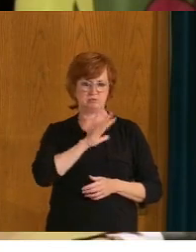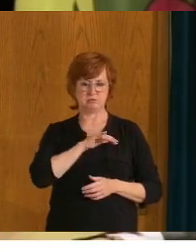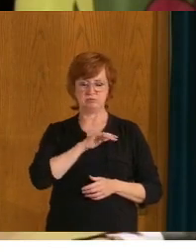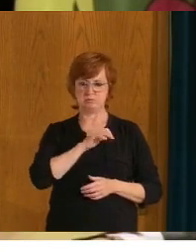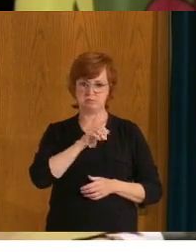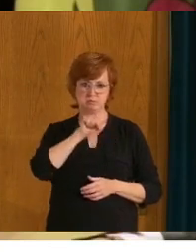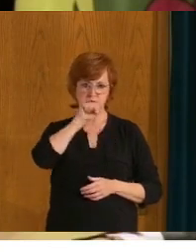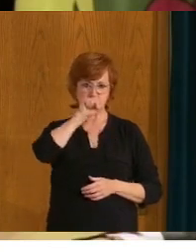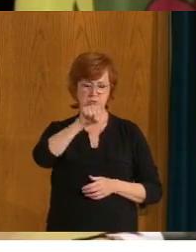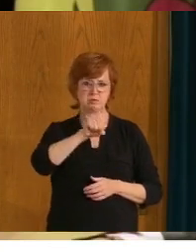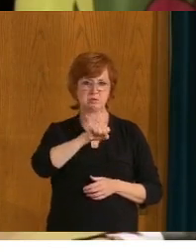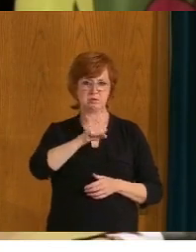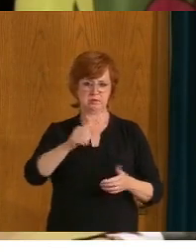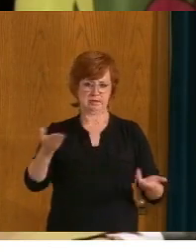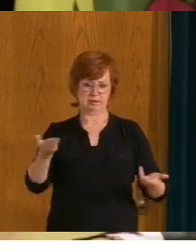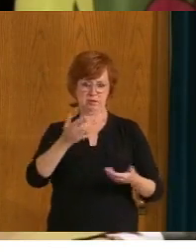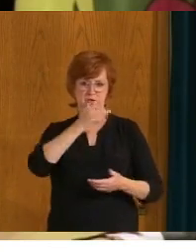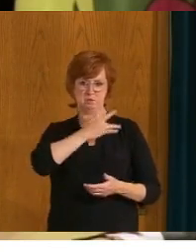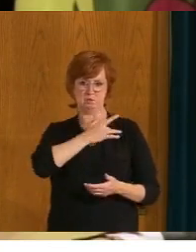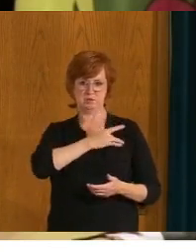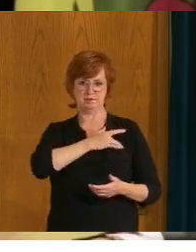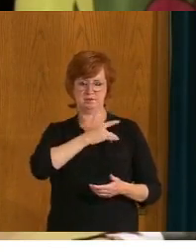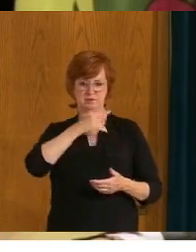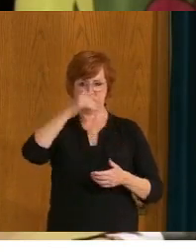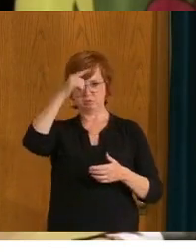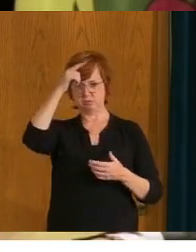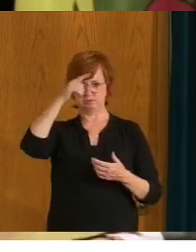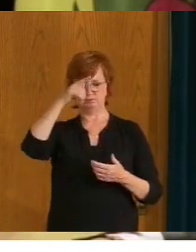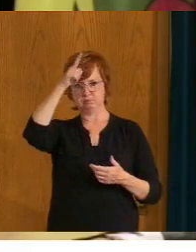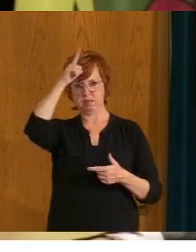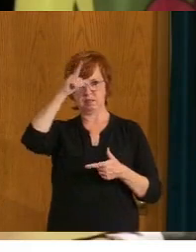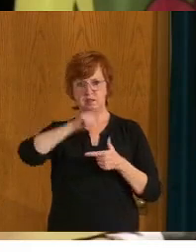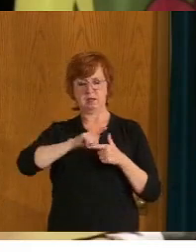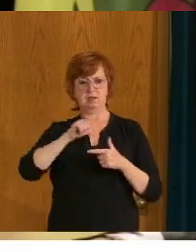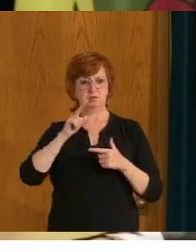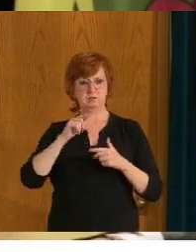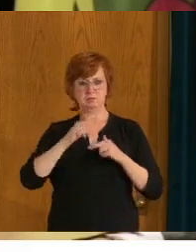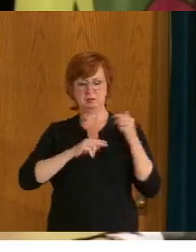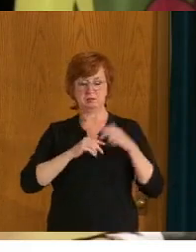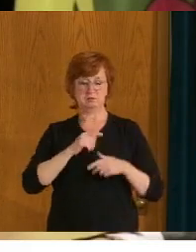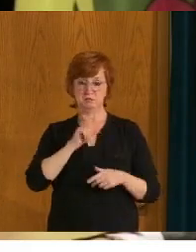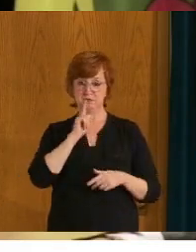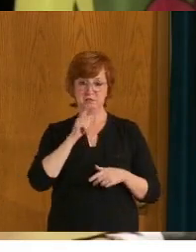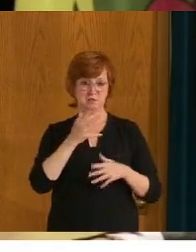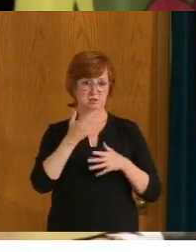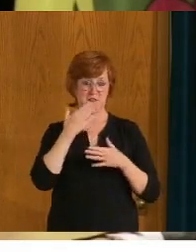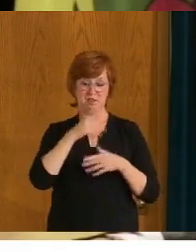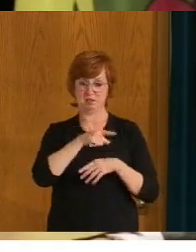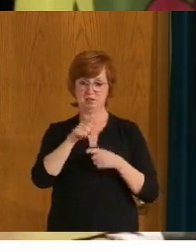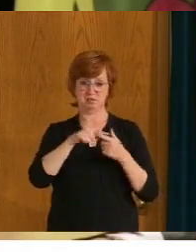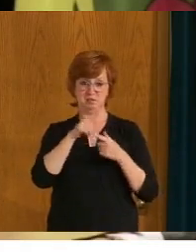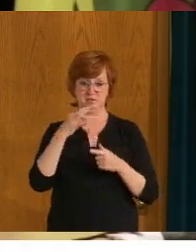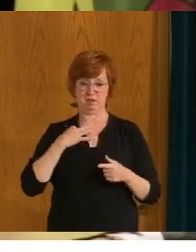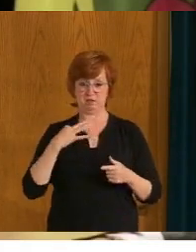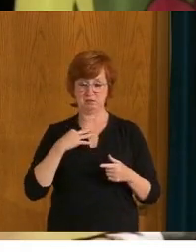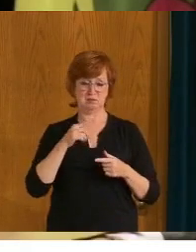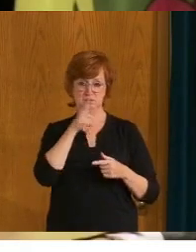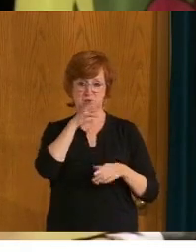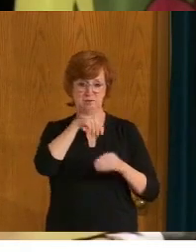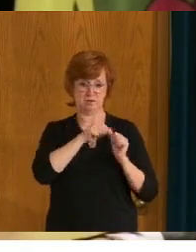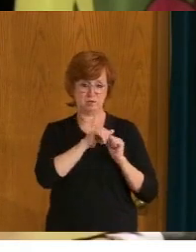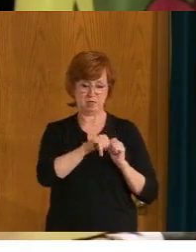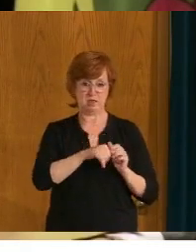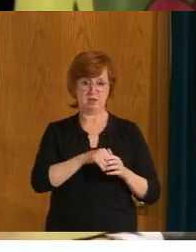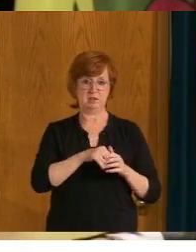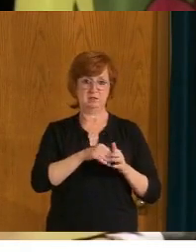our, our provincial capital building here, the, the legislature in Regina. And so I'll just take a moment to thank, uh, all of those that have been involved in, uh, in that initiative and